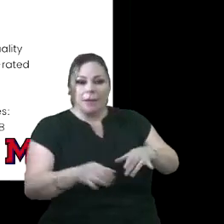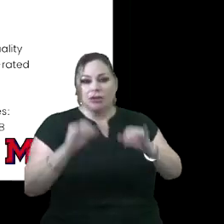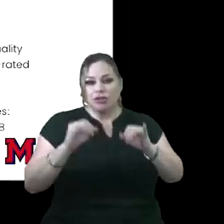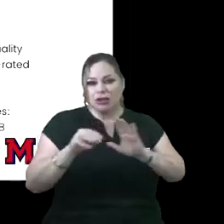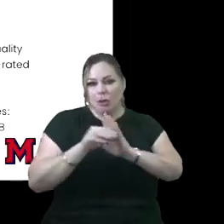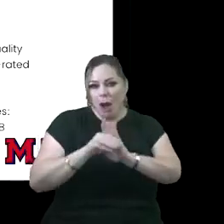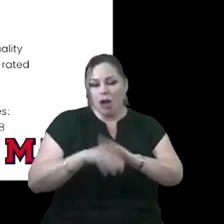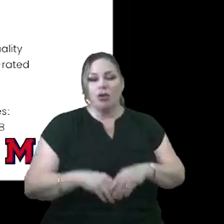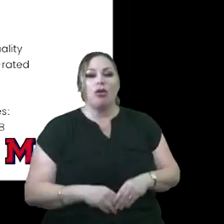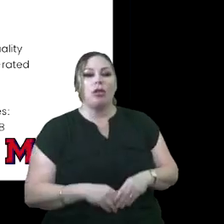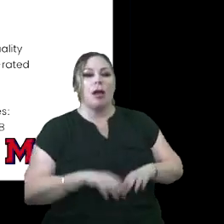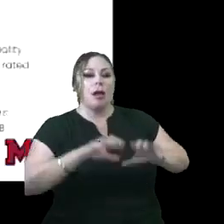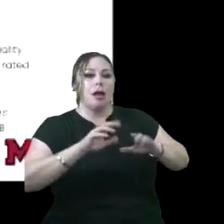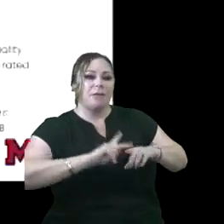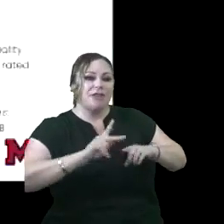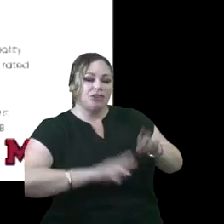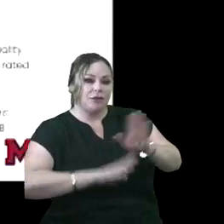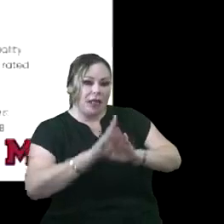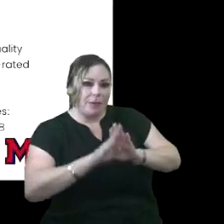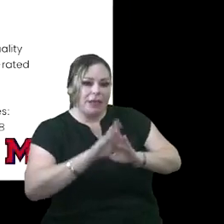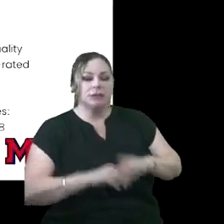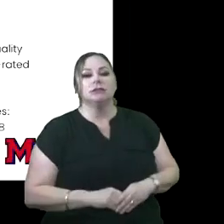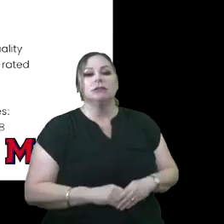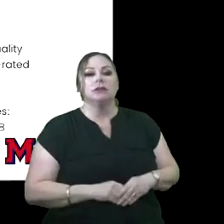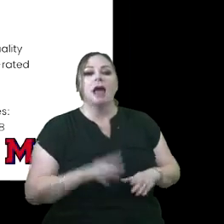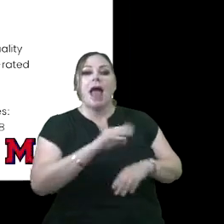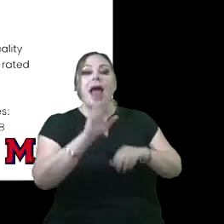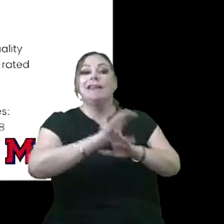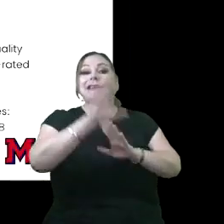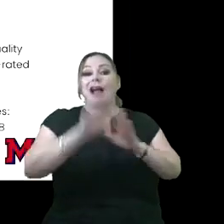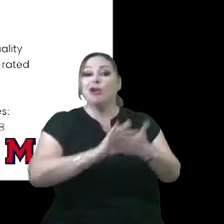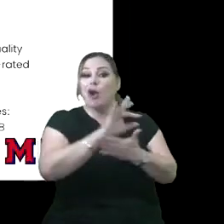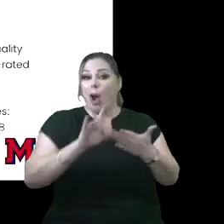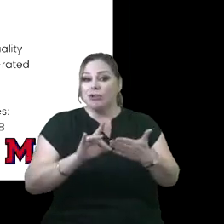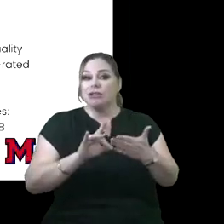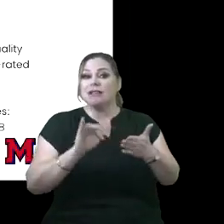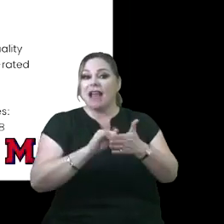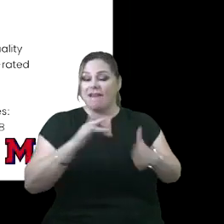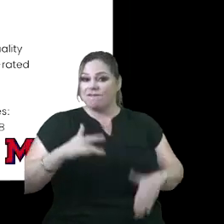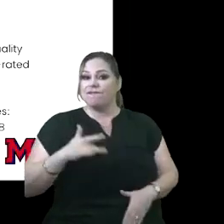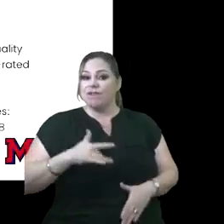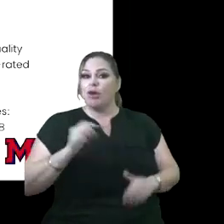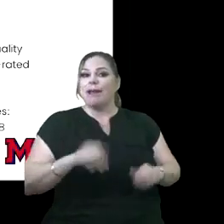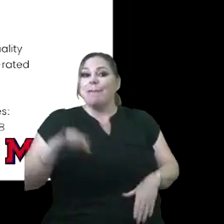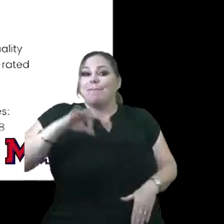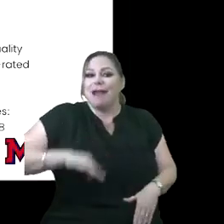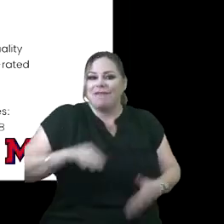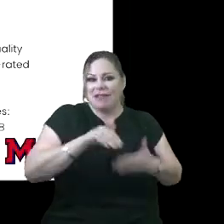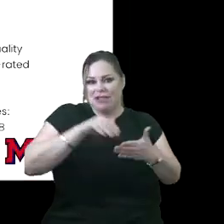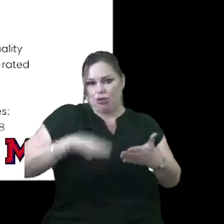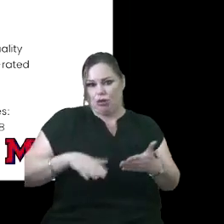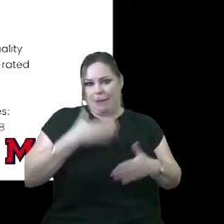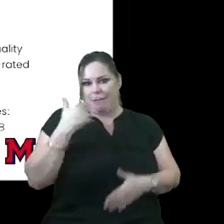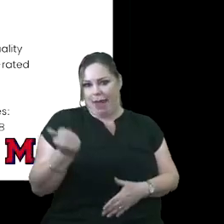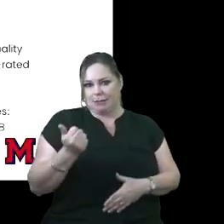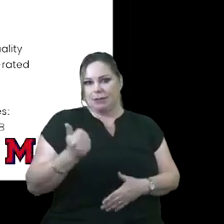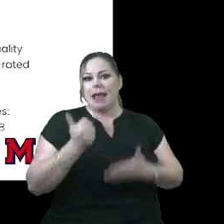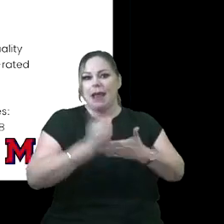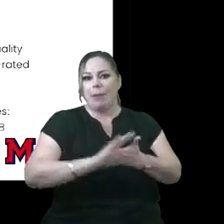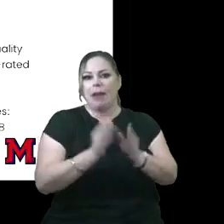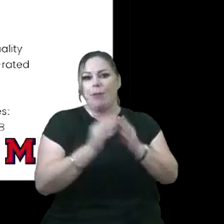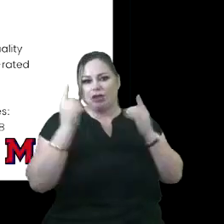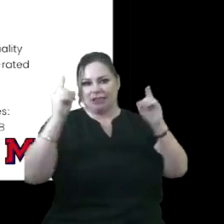models, professional development and calendar options that we feel will benefit our scholars and help them to be more